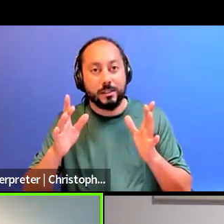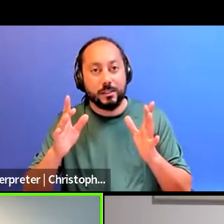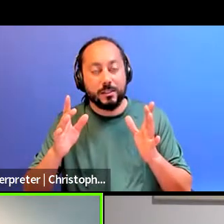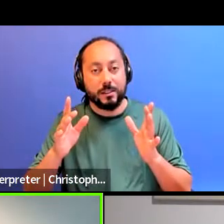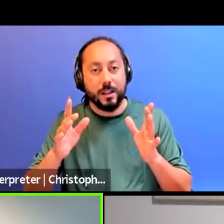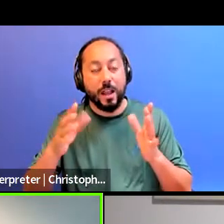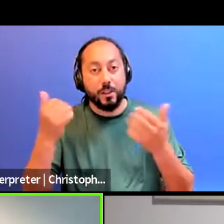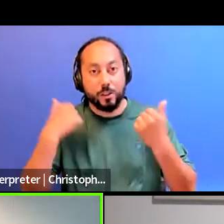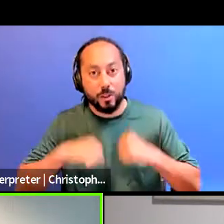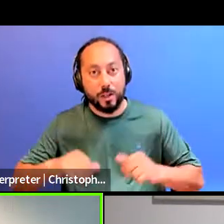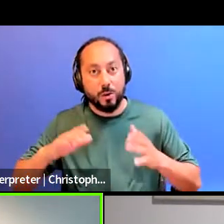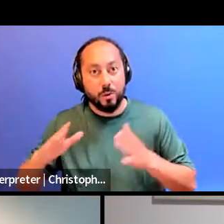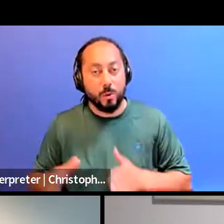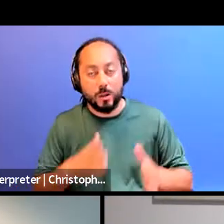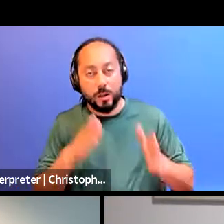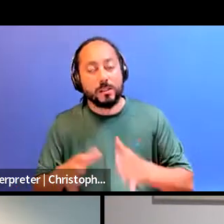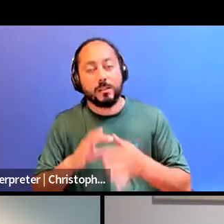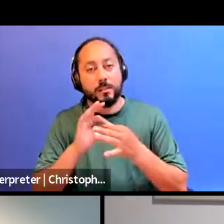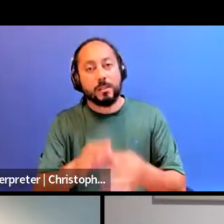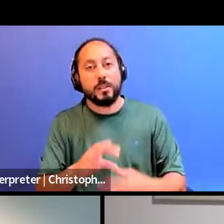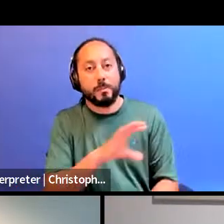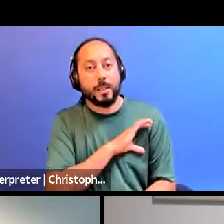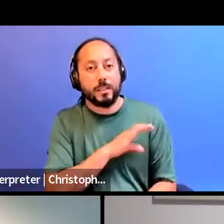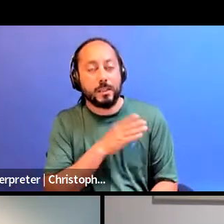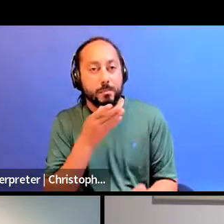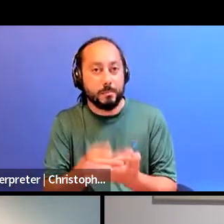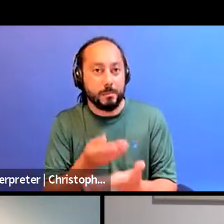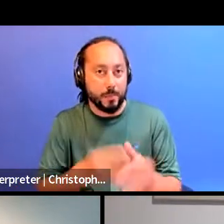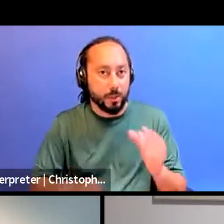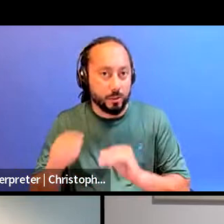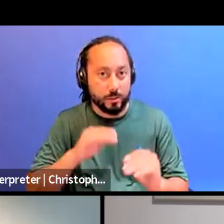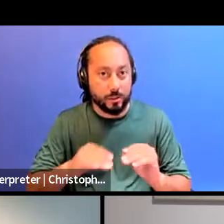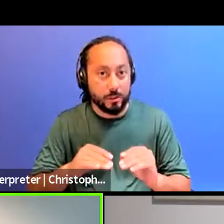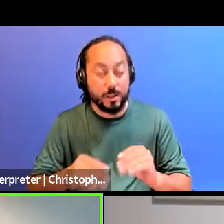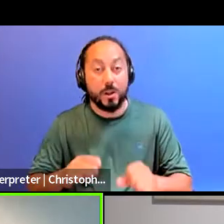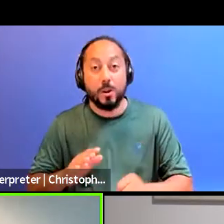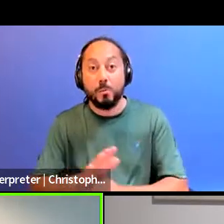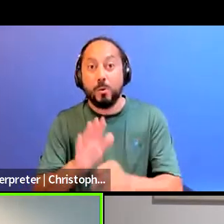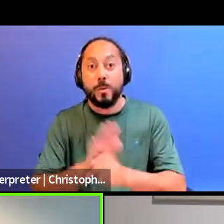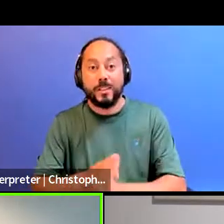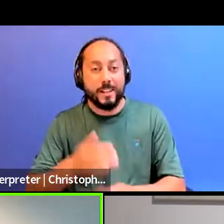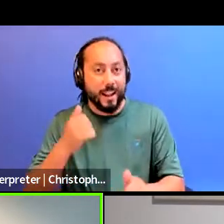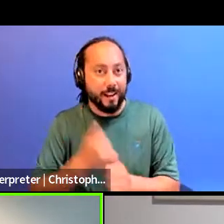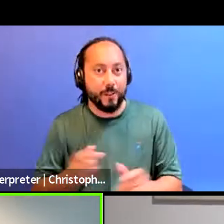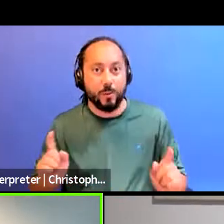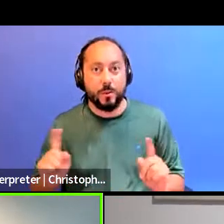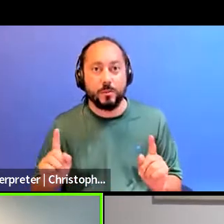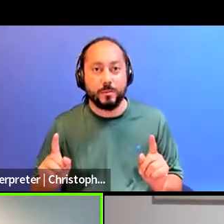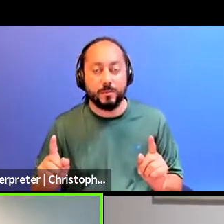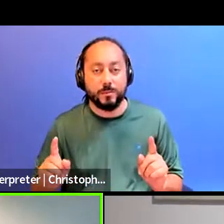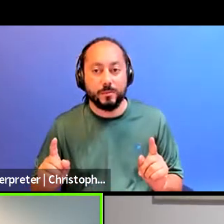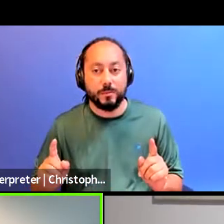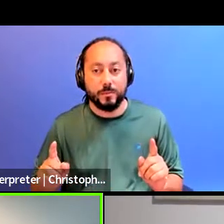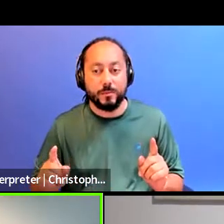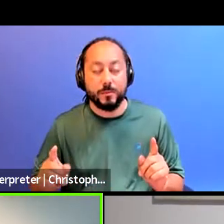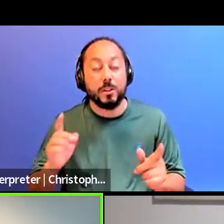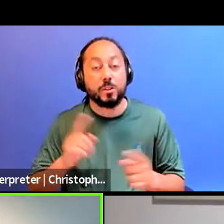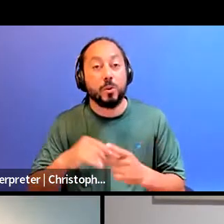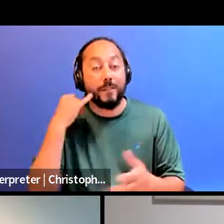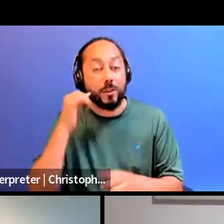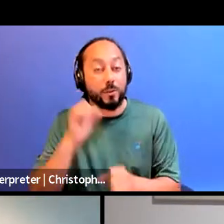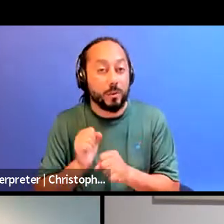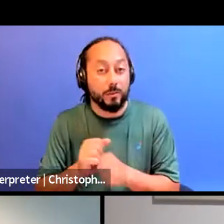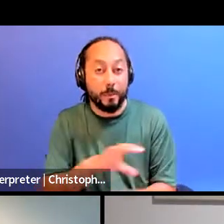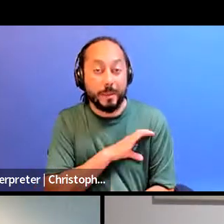against the policing budget. This is, these movements are everywhere. There's small little parts of them everywhere, whether it's working to get police out of schools,